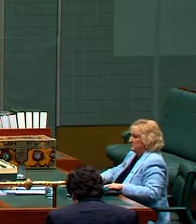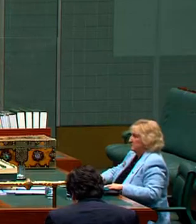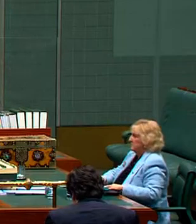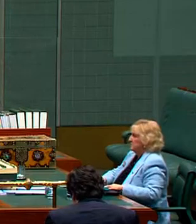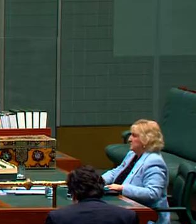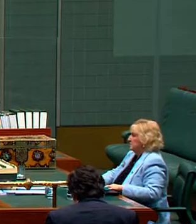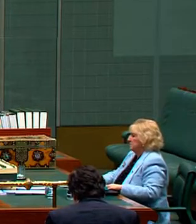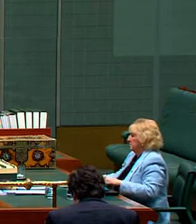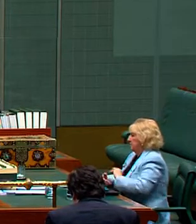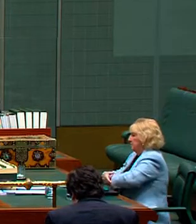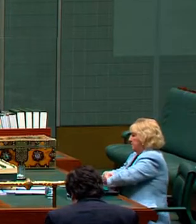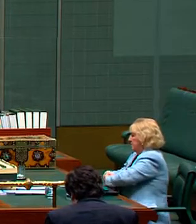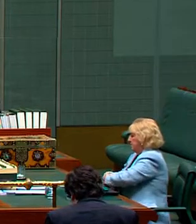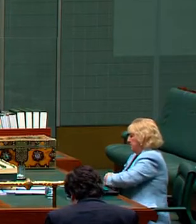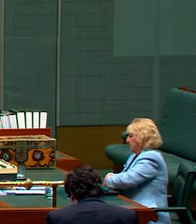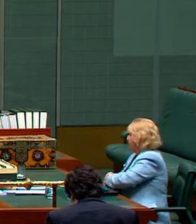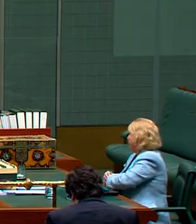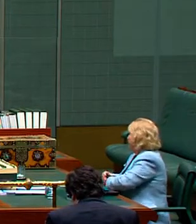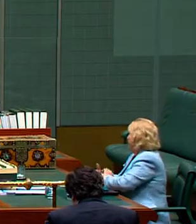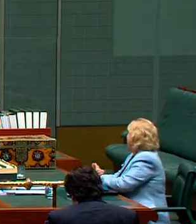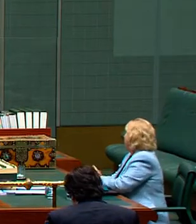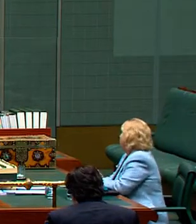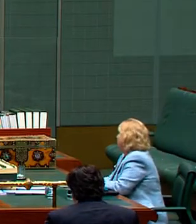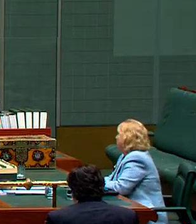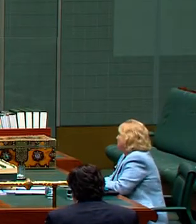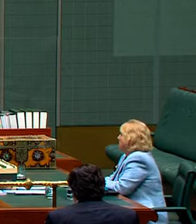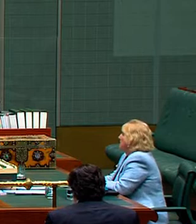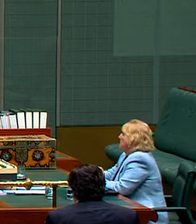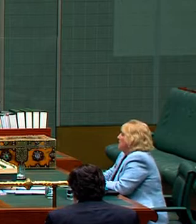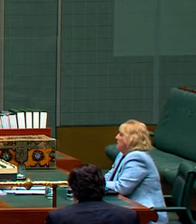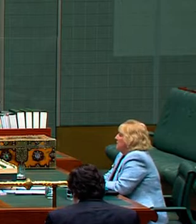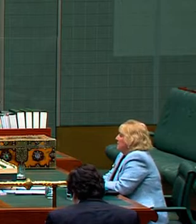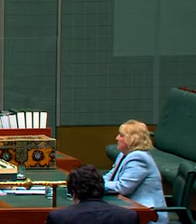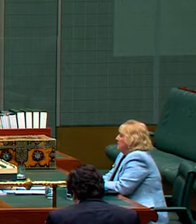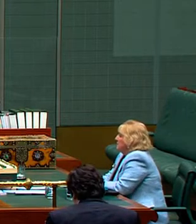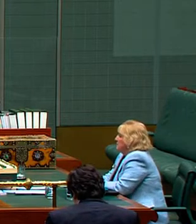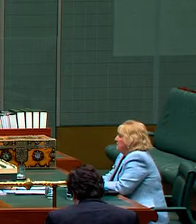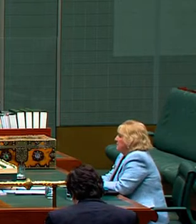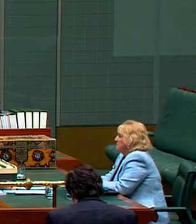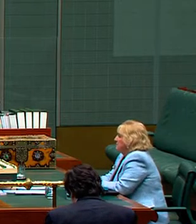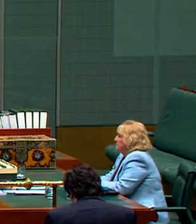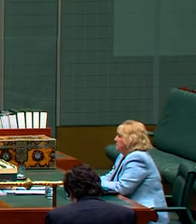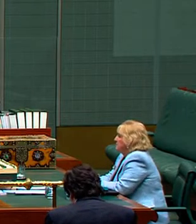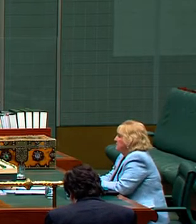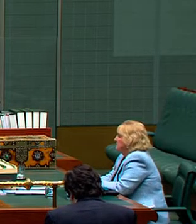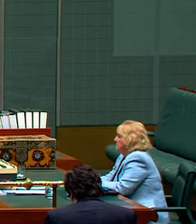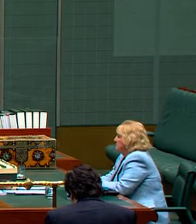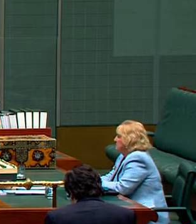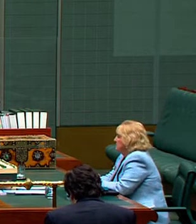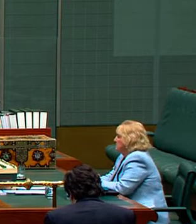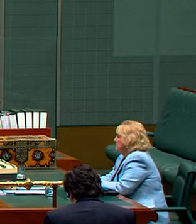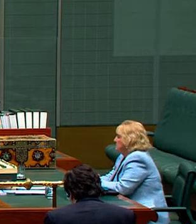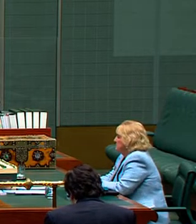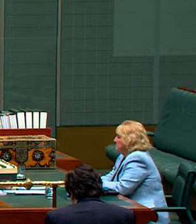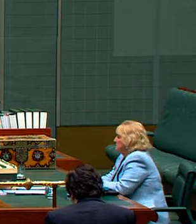The question is the address be agreed to. Before I call the honourable member for Bennelong, I remind the House that this is the honourable member's